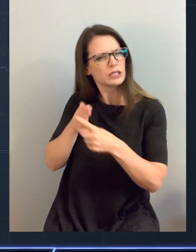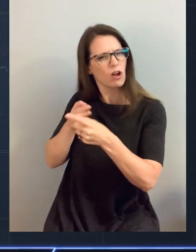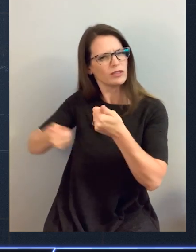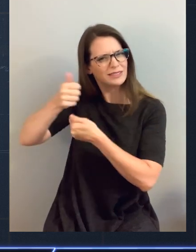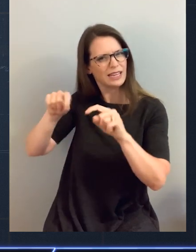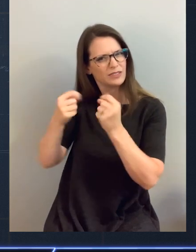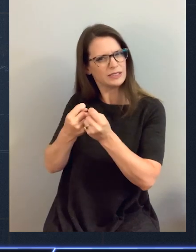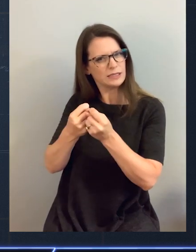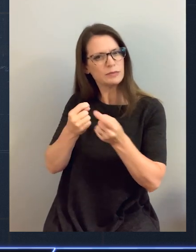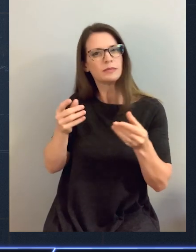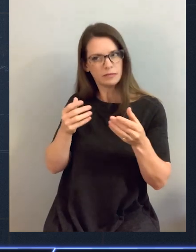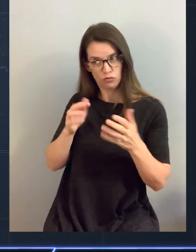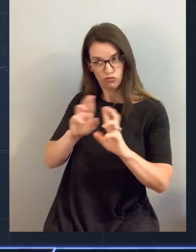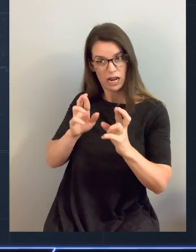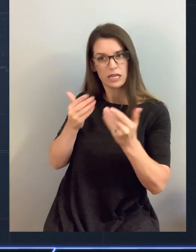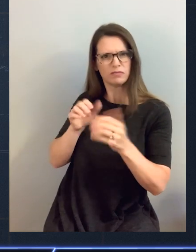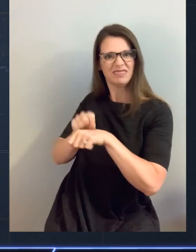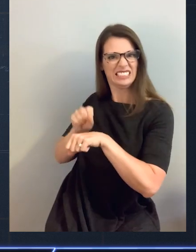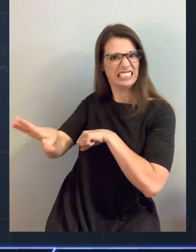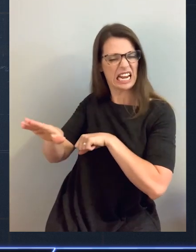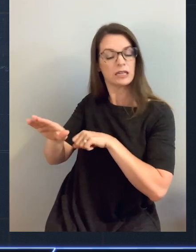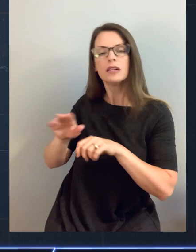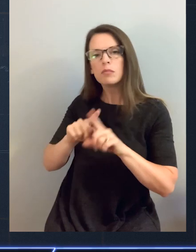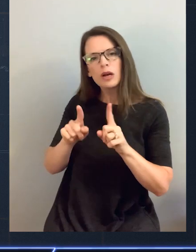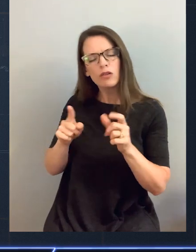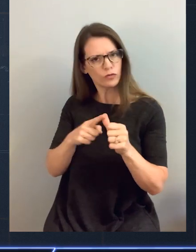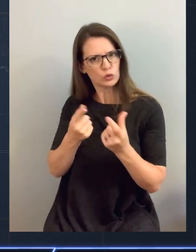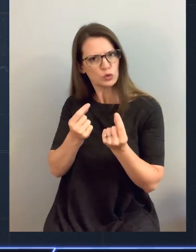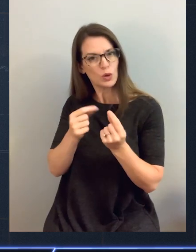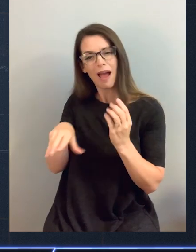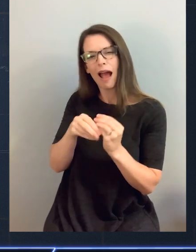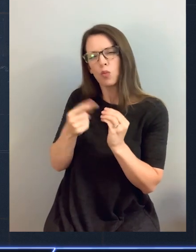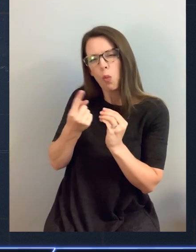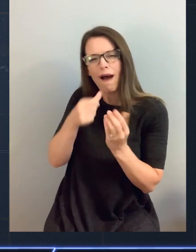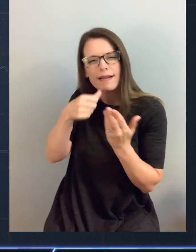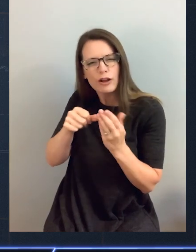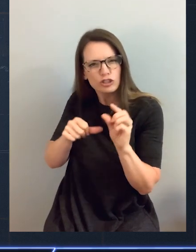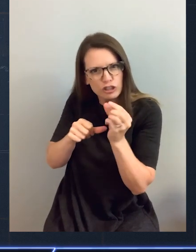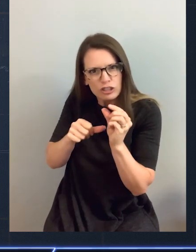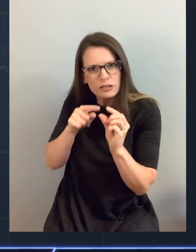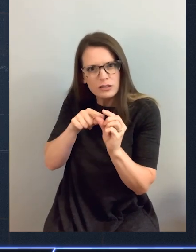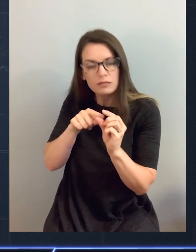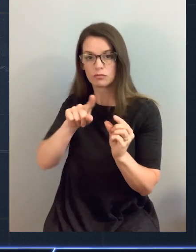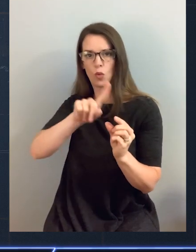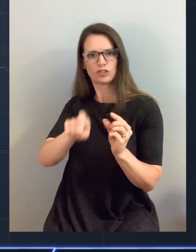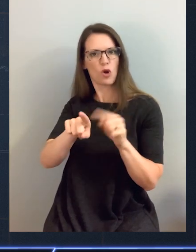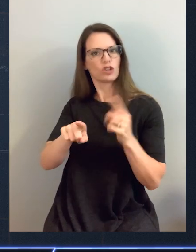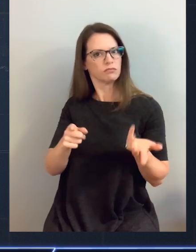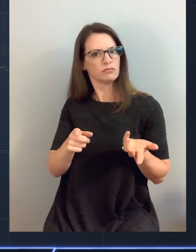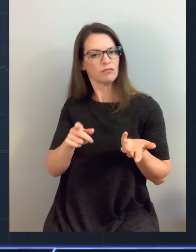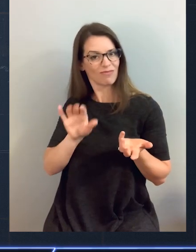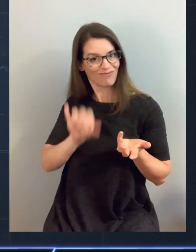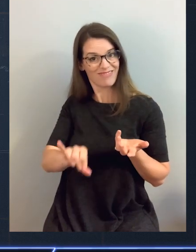But before he does that, he has just one really important character, a question mark. This is a well-known part of his process.